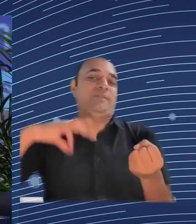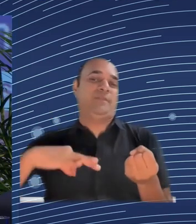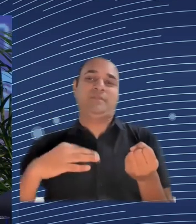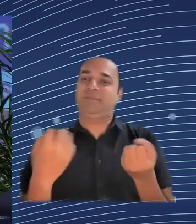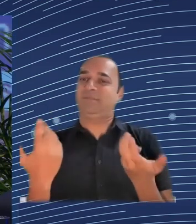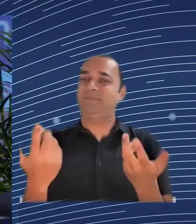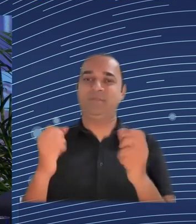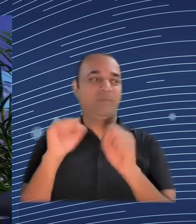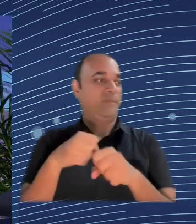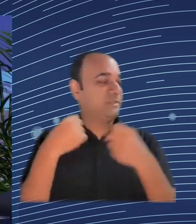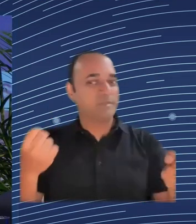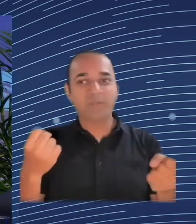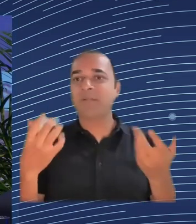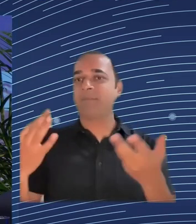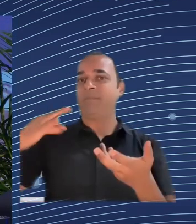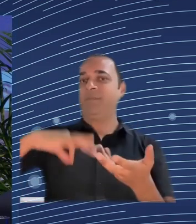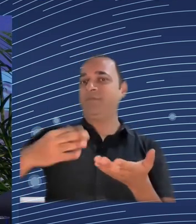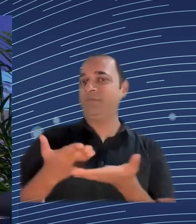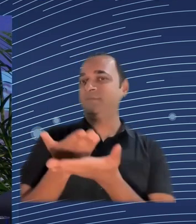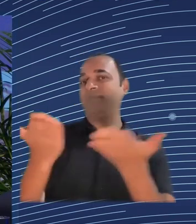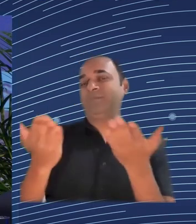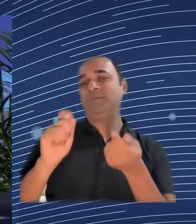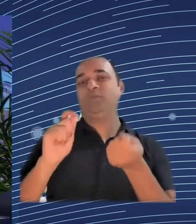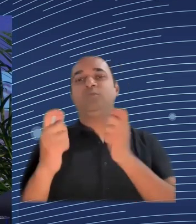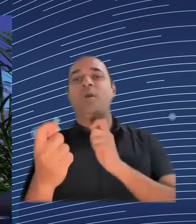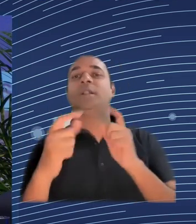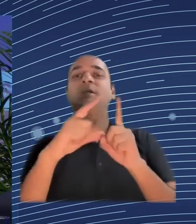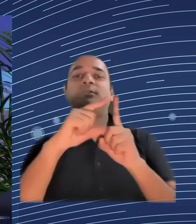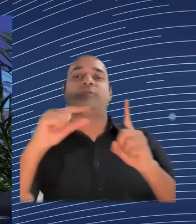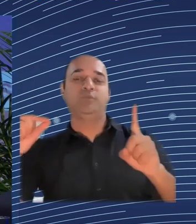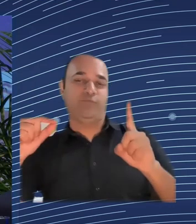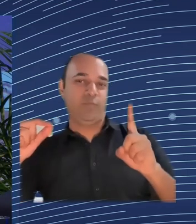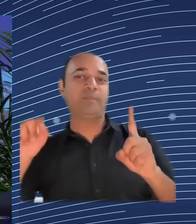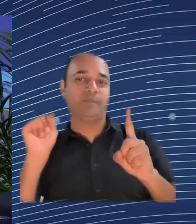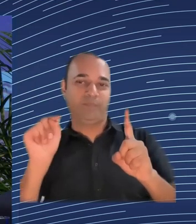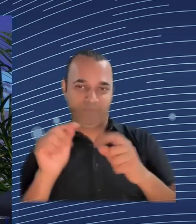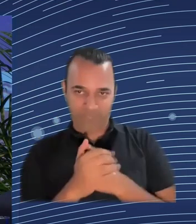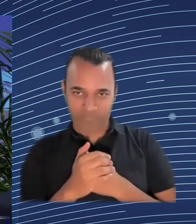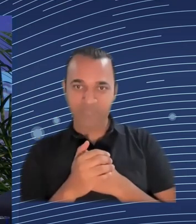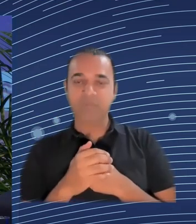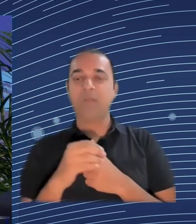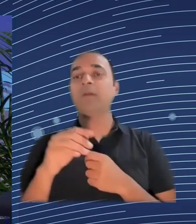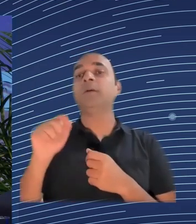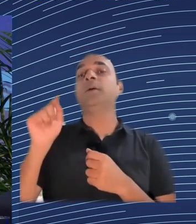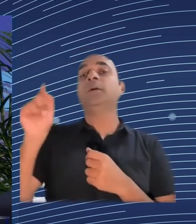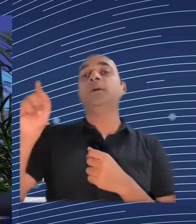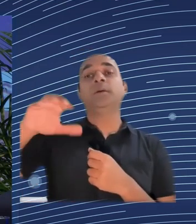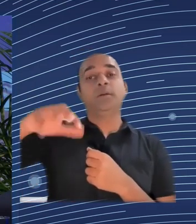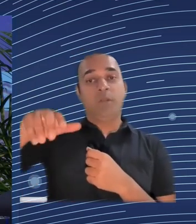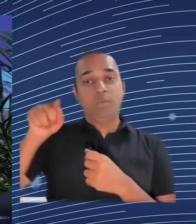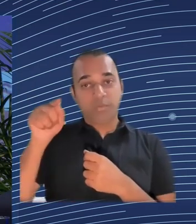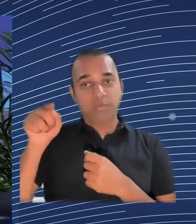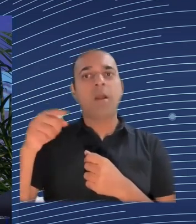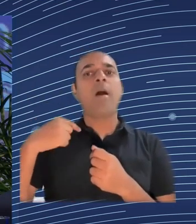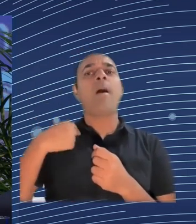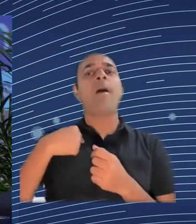policy is a possibility, but replacing the shared management system of the cohesion